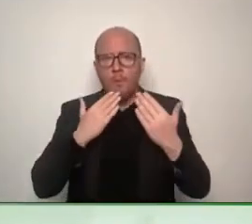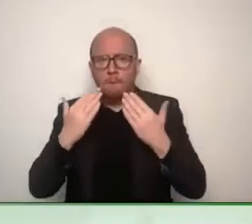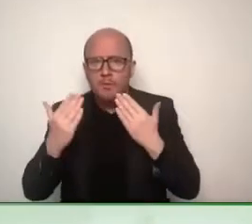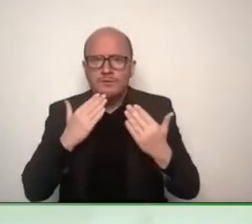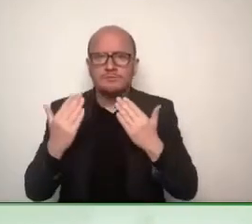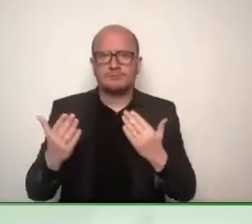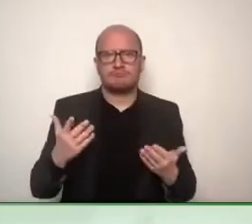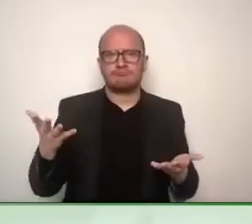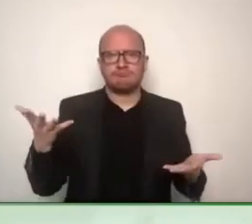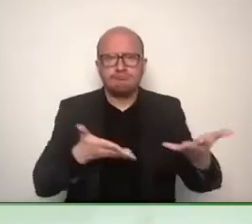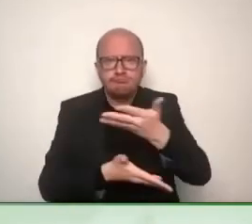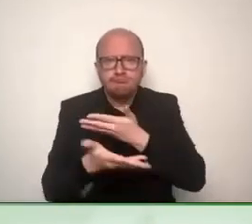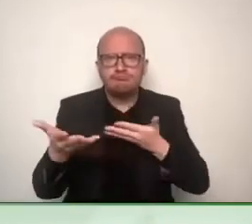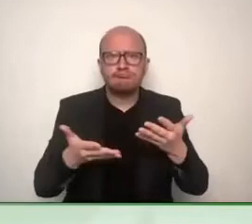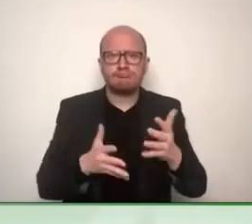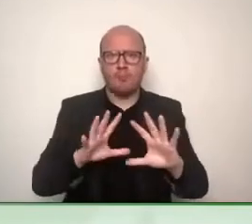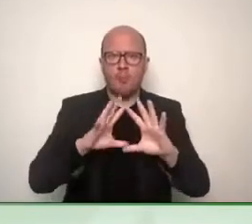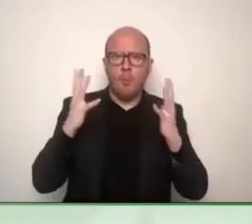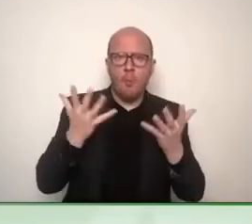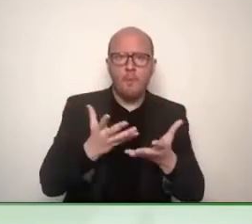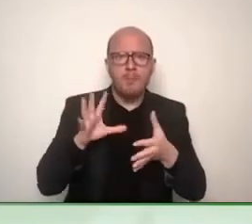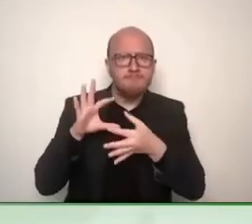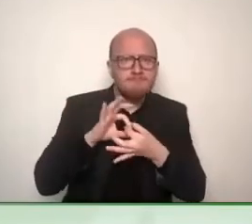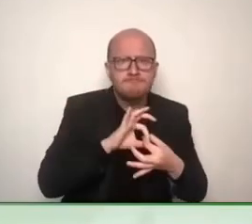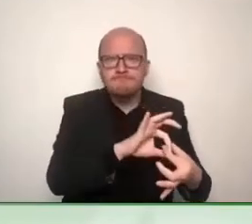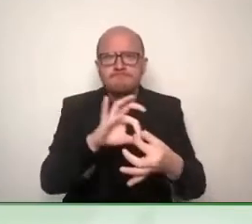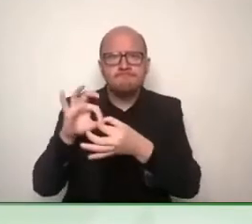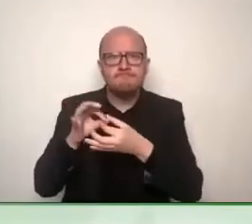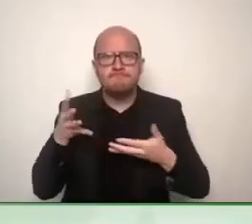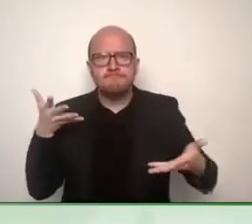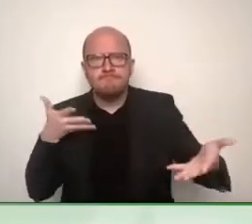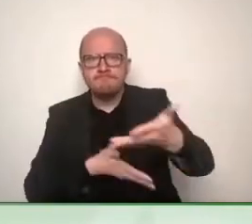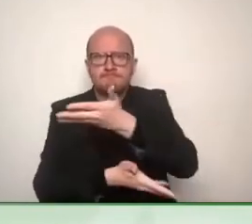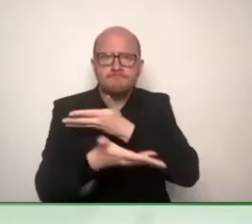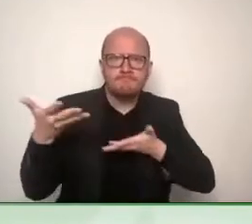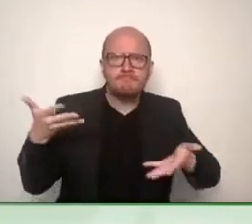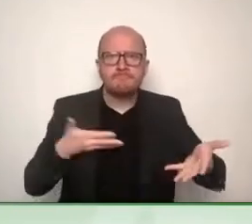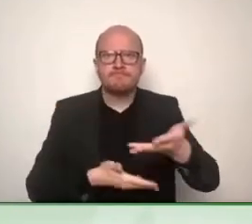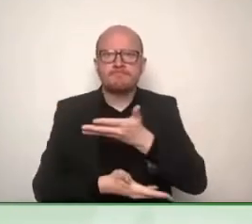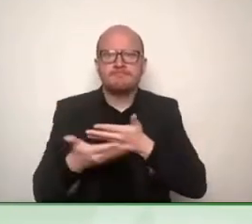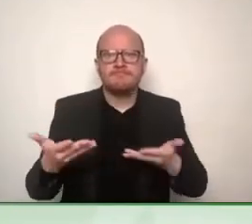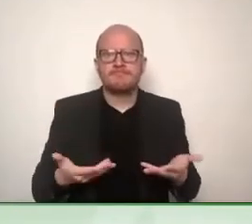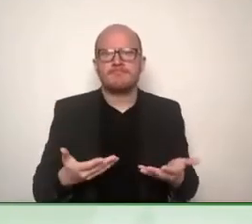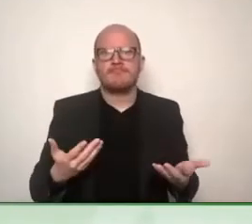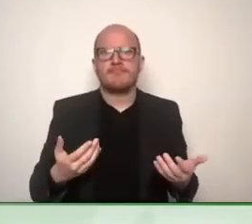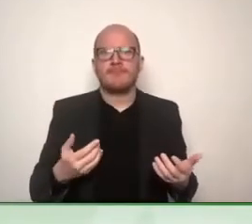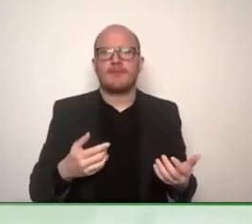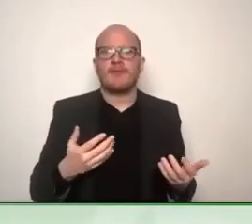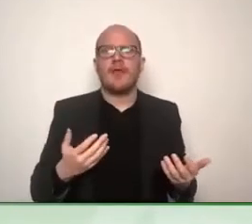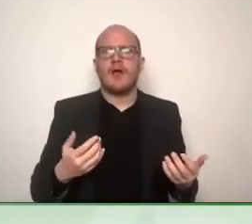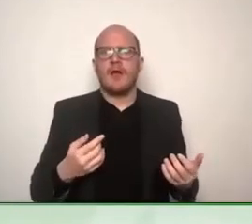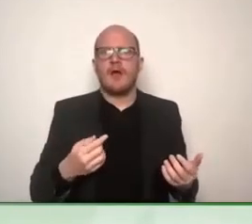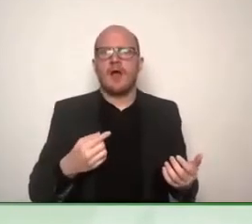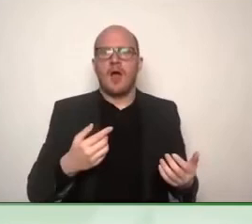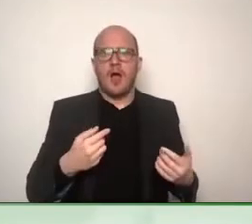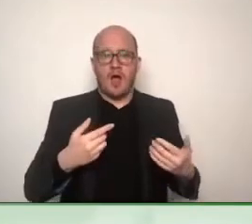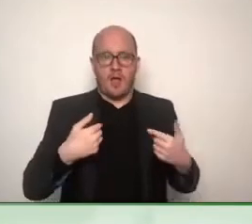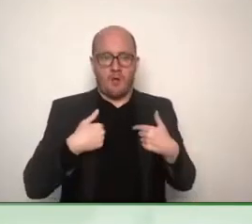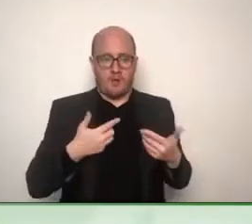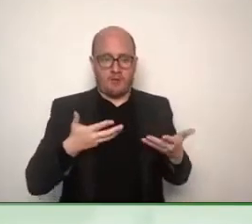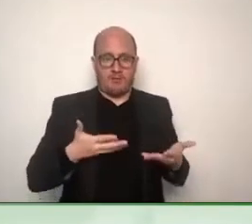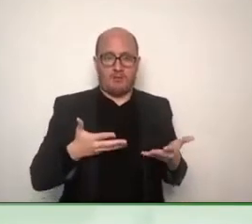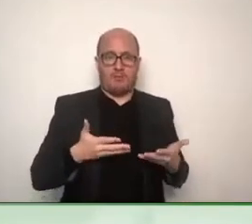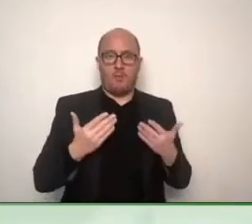Well, we try to plug in international components into the existing conferences. But that's the easy part.